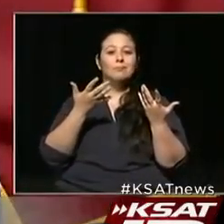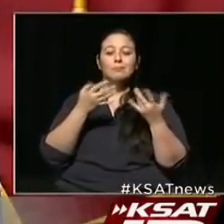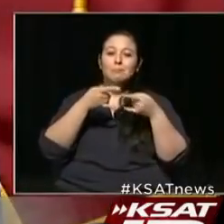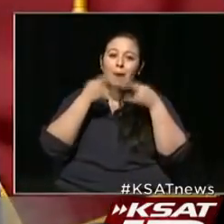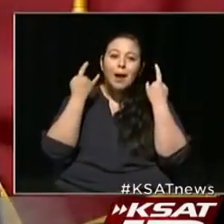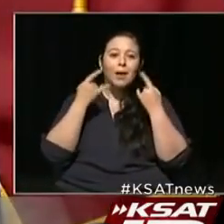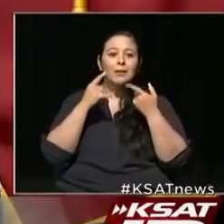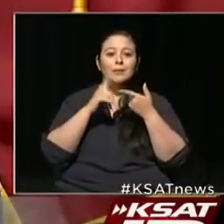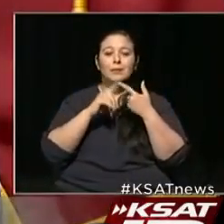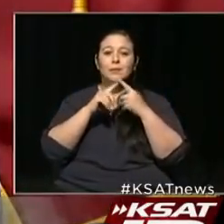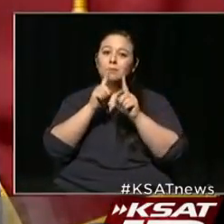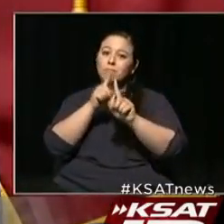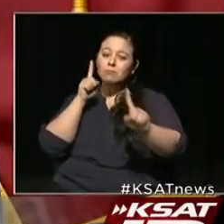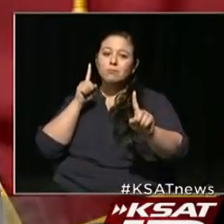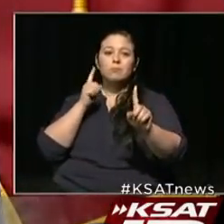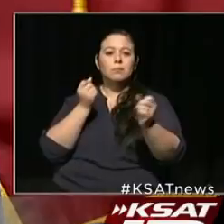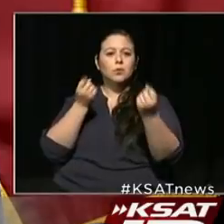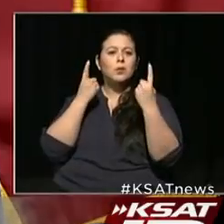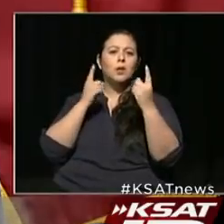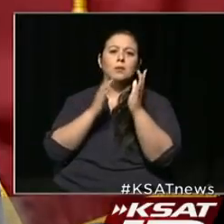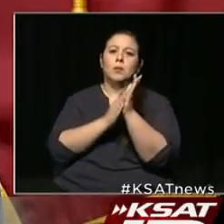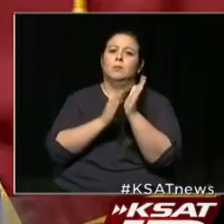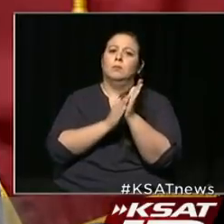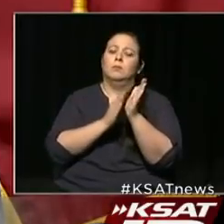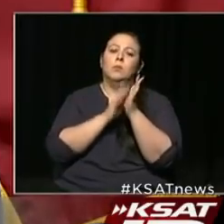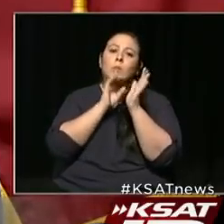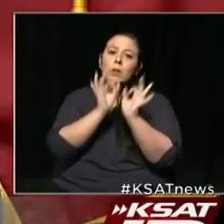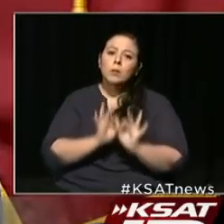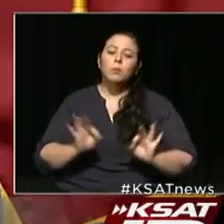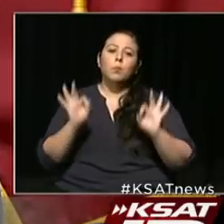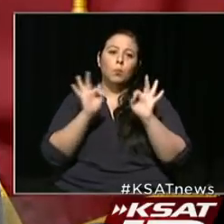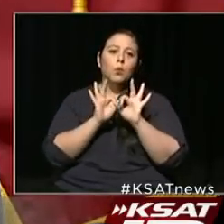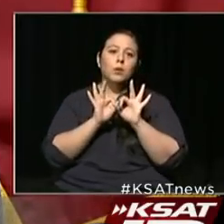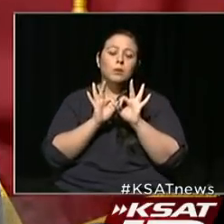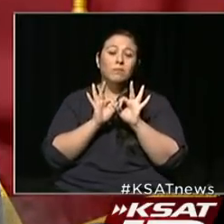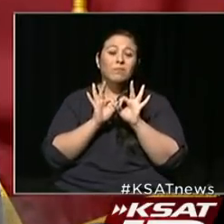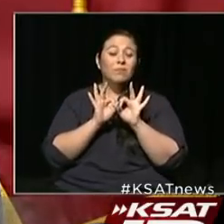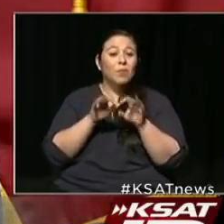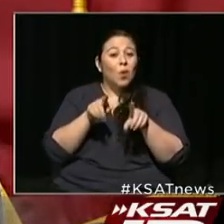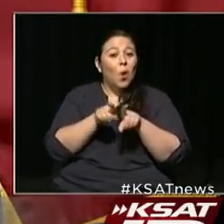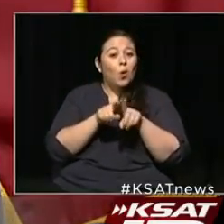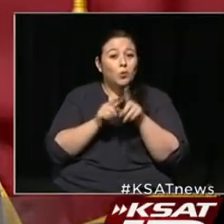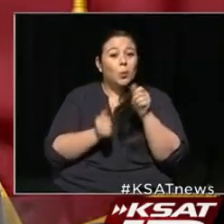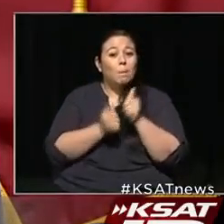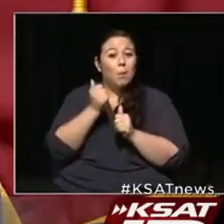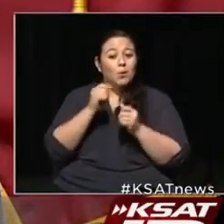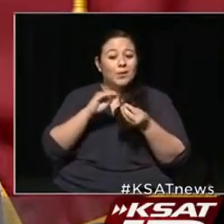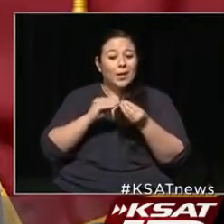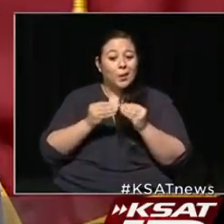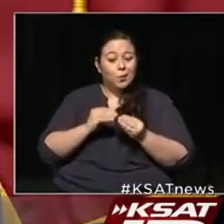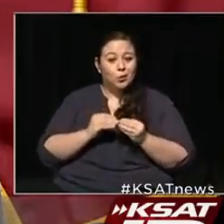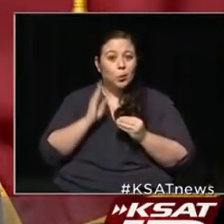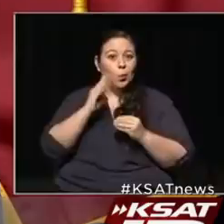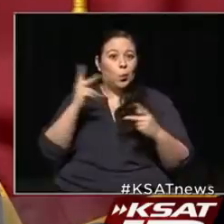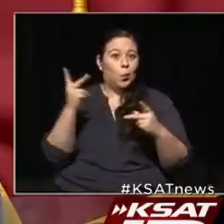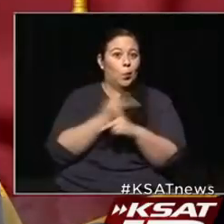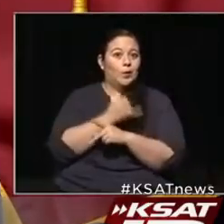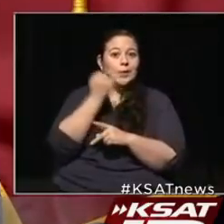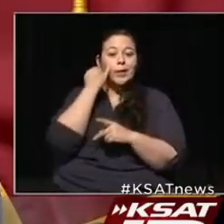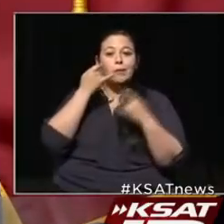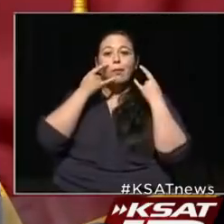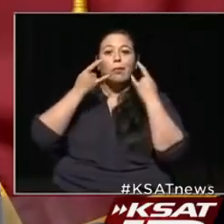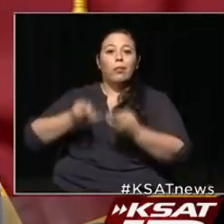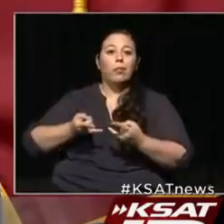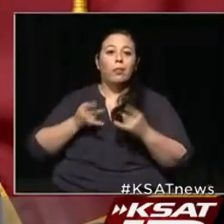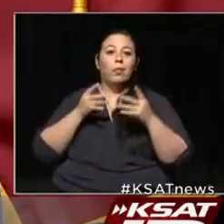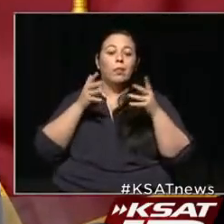masks and physical distancing. That is extremely important. In fact, I would venture to bet that most of these numbers would be far worse if we had not been doing